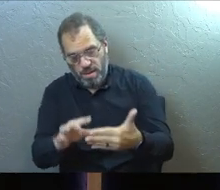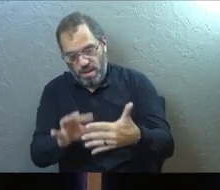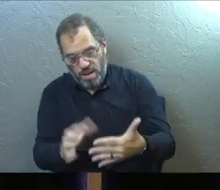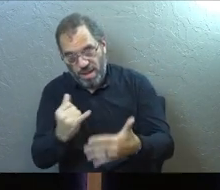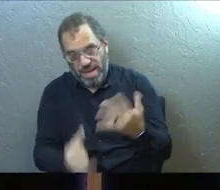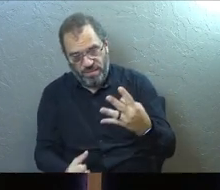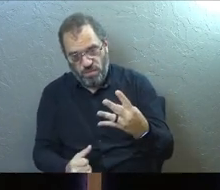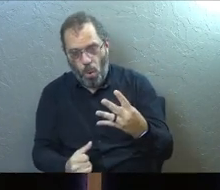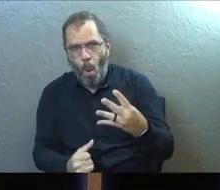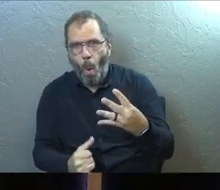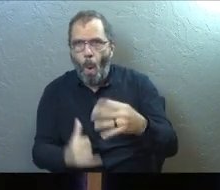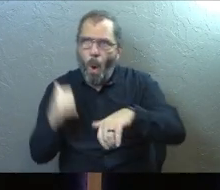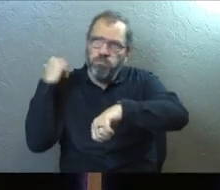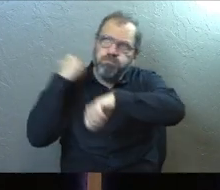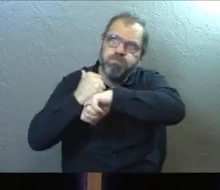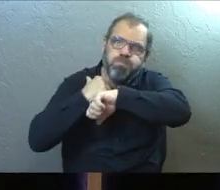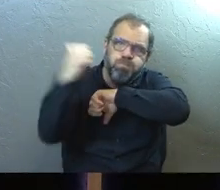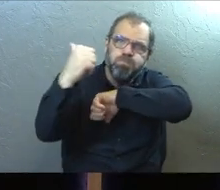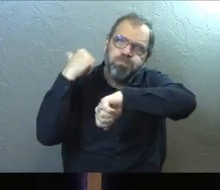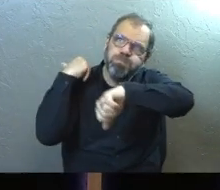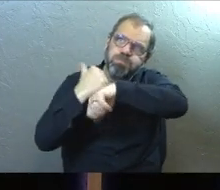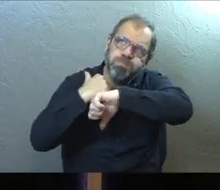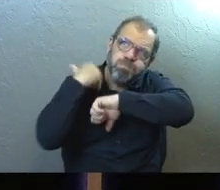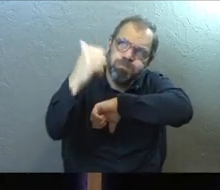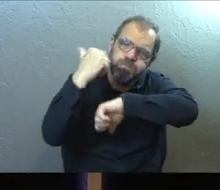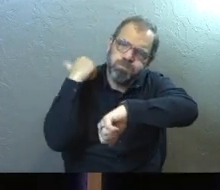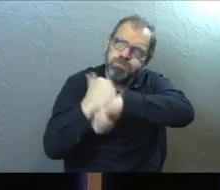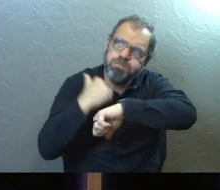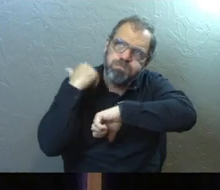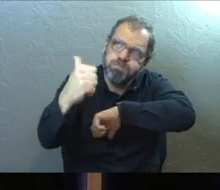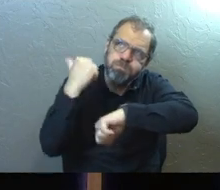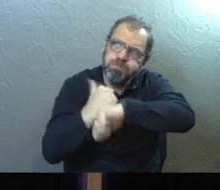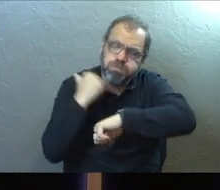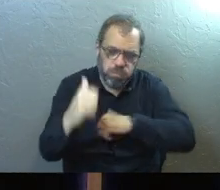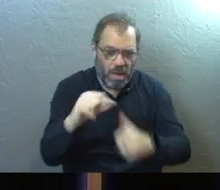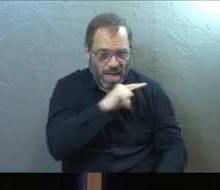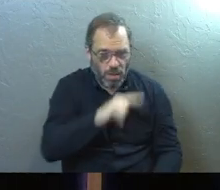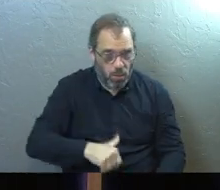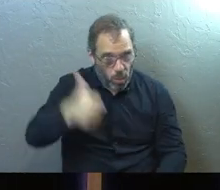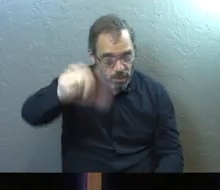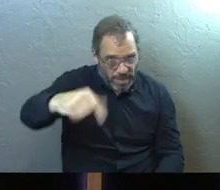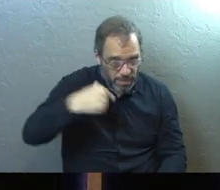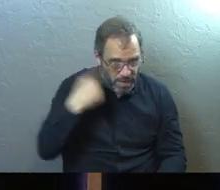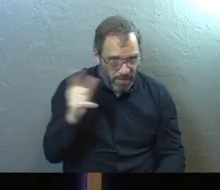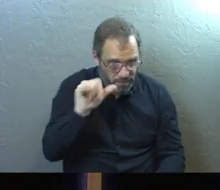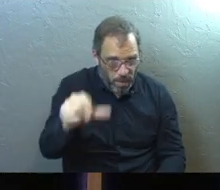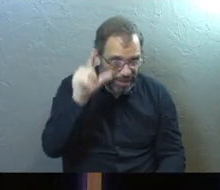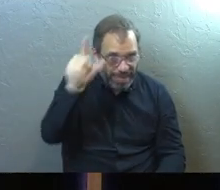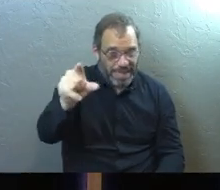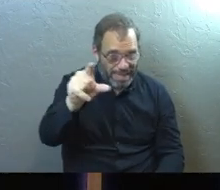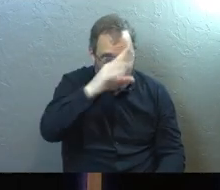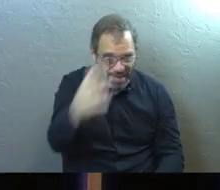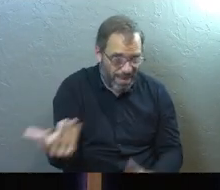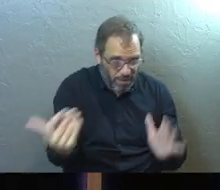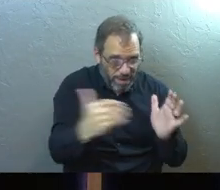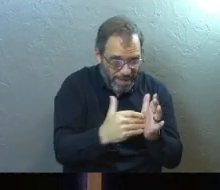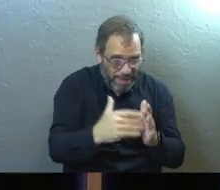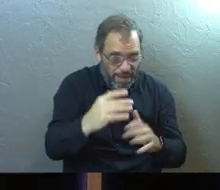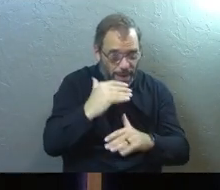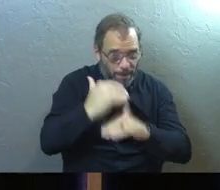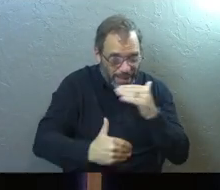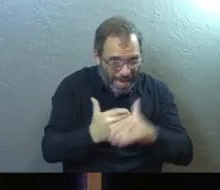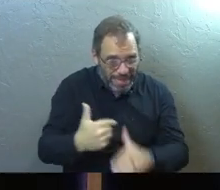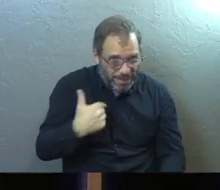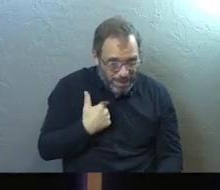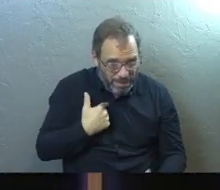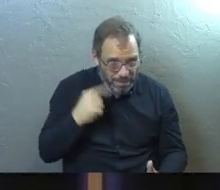are full out accusations against God himself. Has the Lord rejected me forever? Will he never again be kind